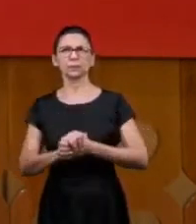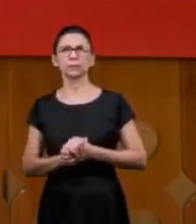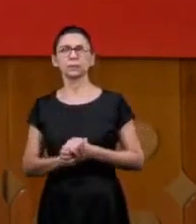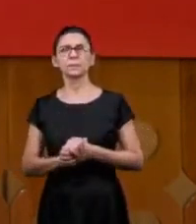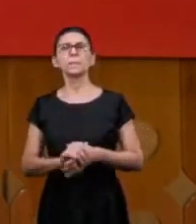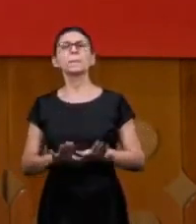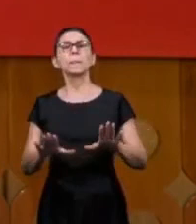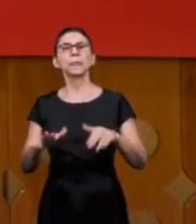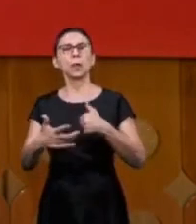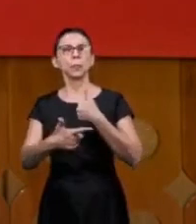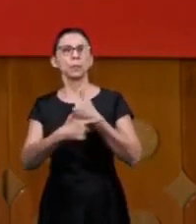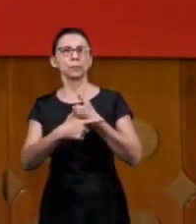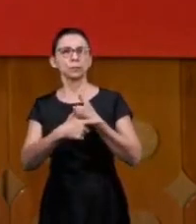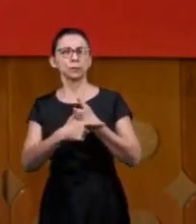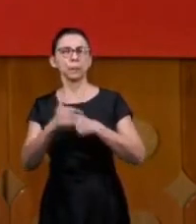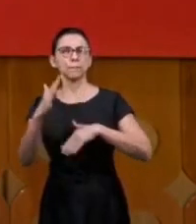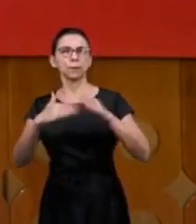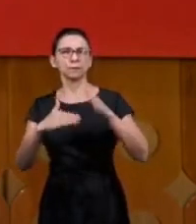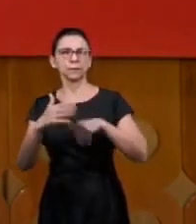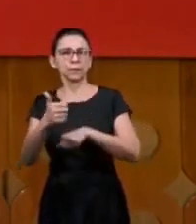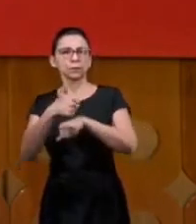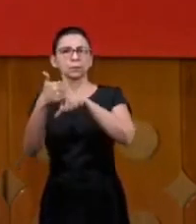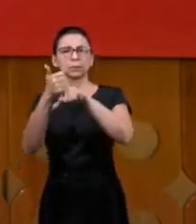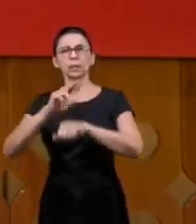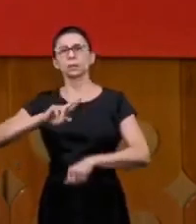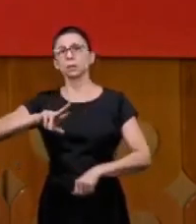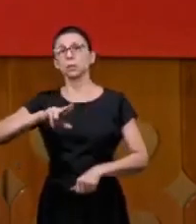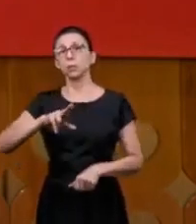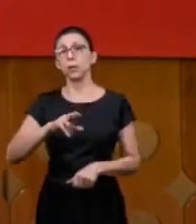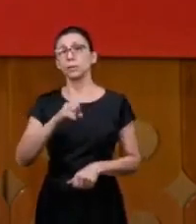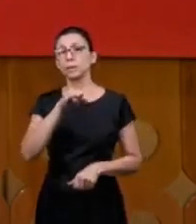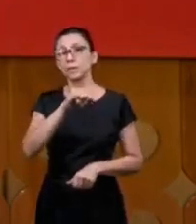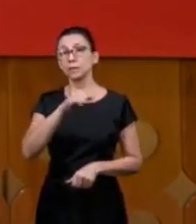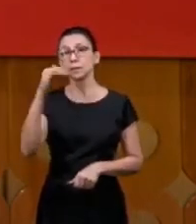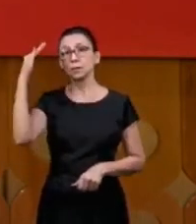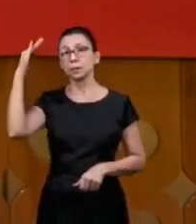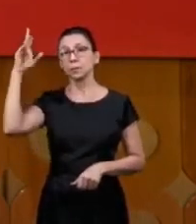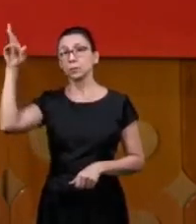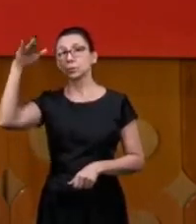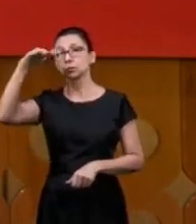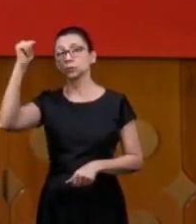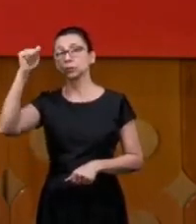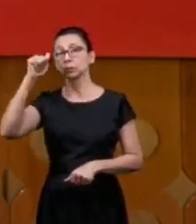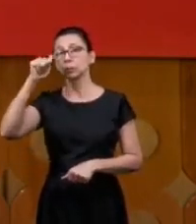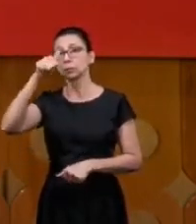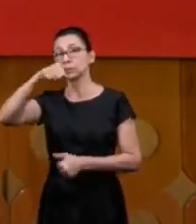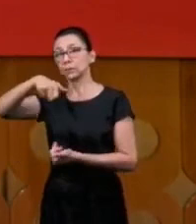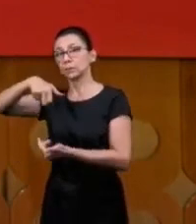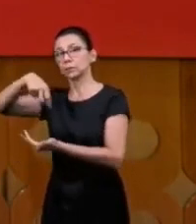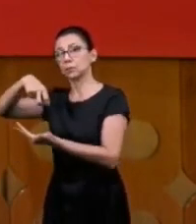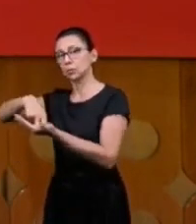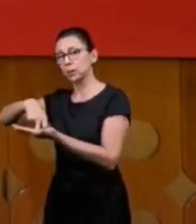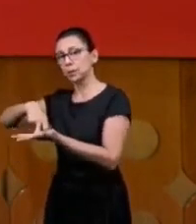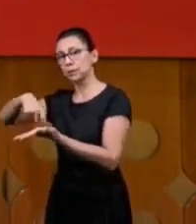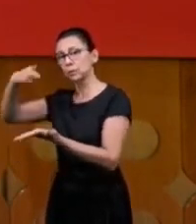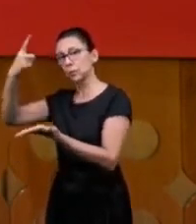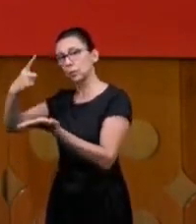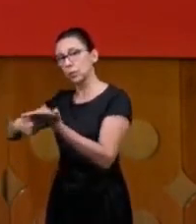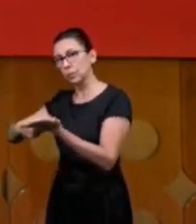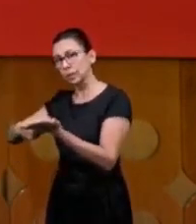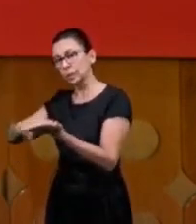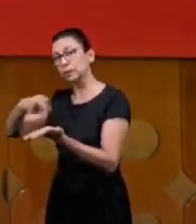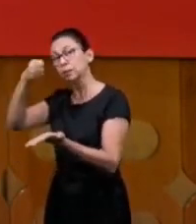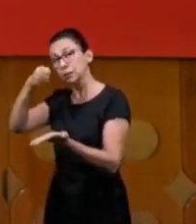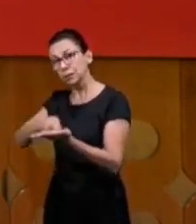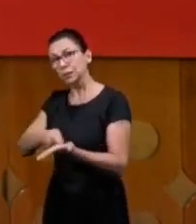in the body if the Holy Spirit calls you and you make a vow fulfill